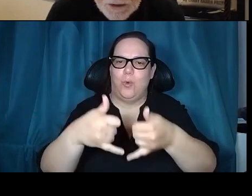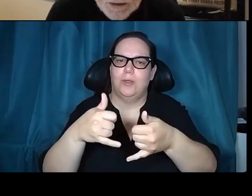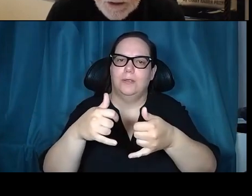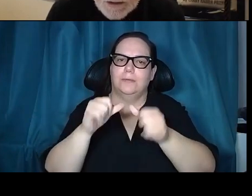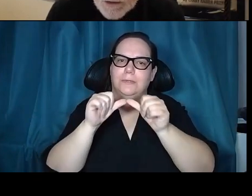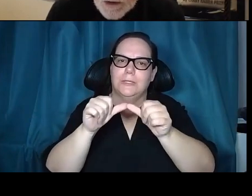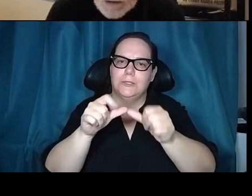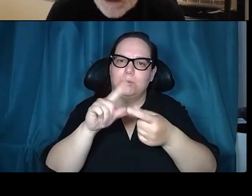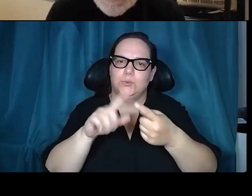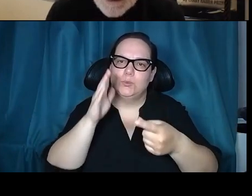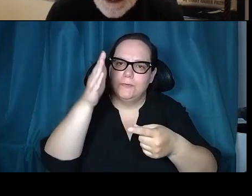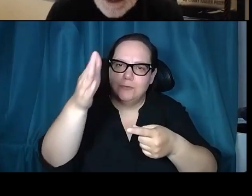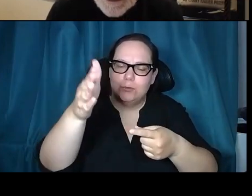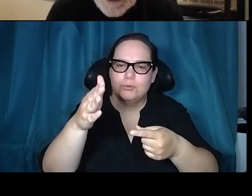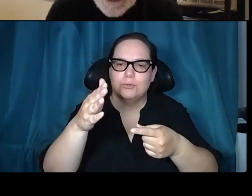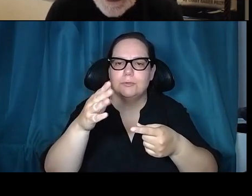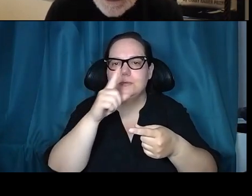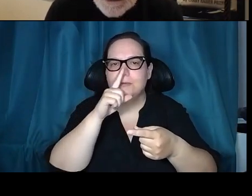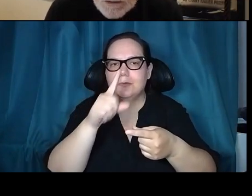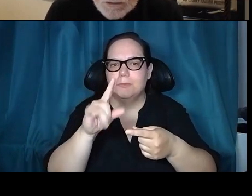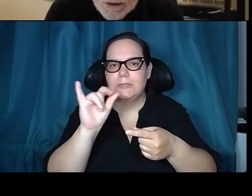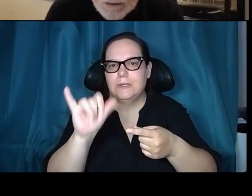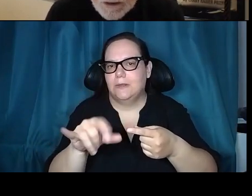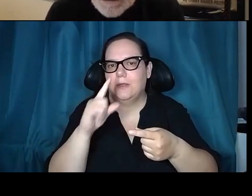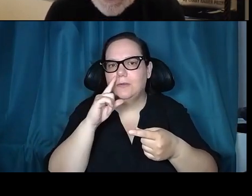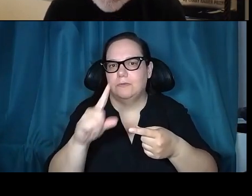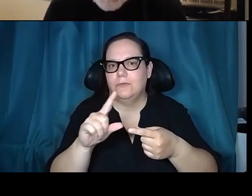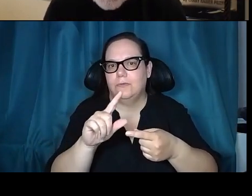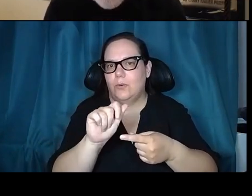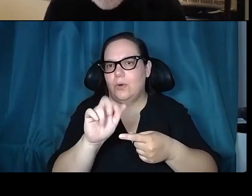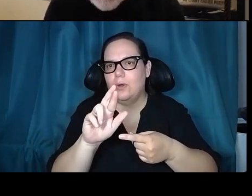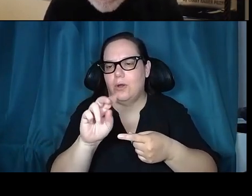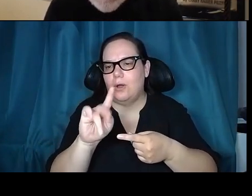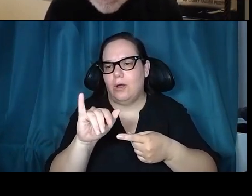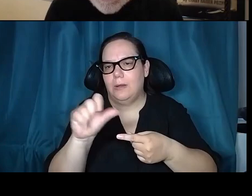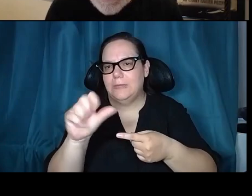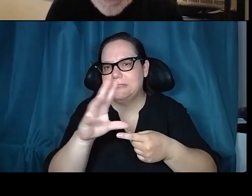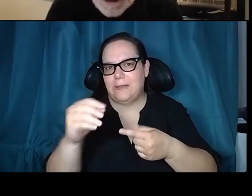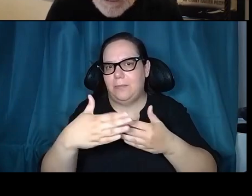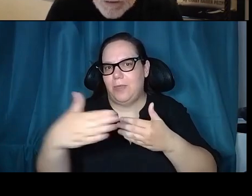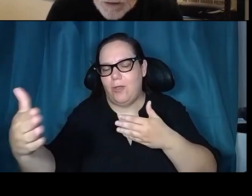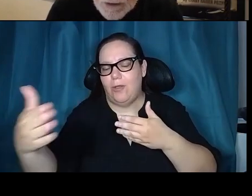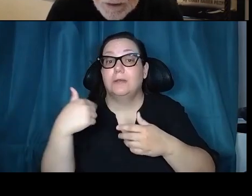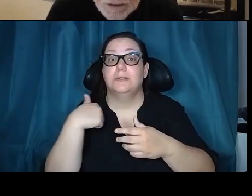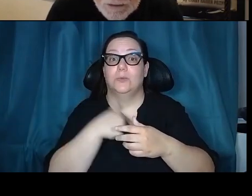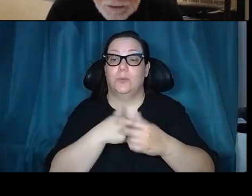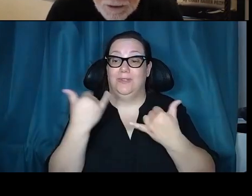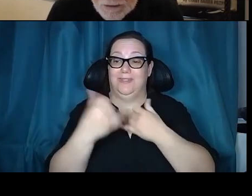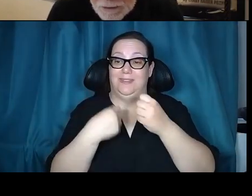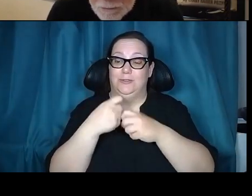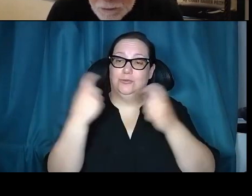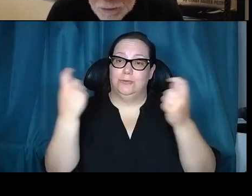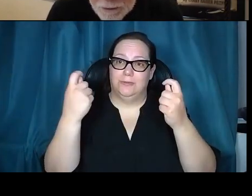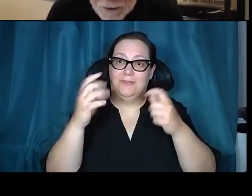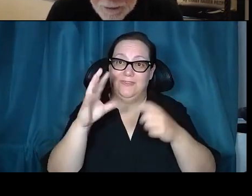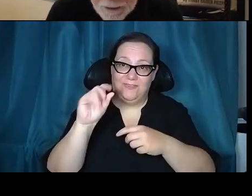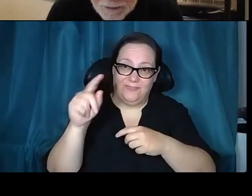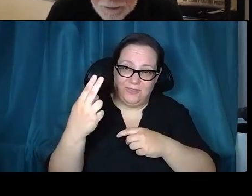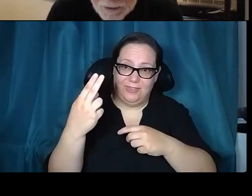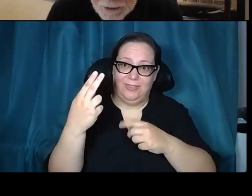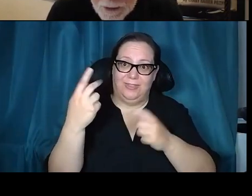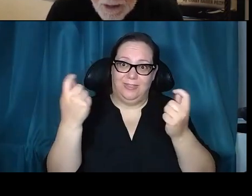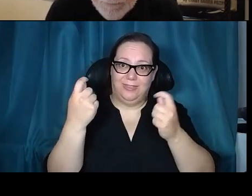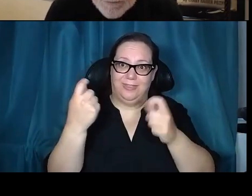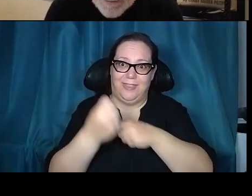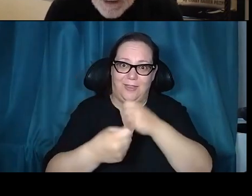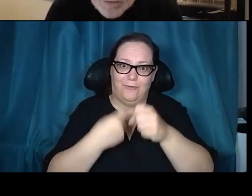which is indeed with Artemis and beyond. So we're in the middle of celebrating the 50th anniversary of the Apollo program. And this is really incredible when you think about